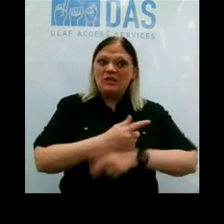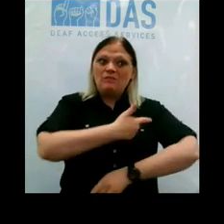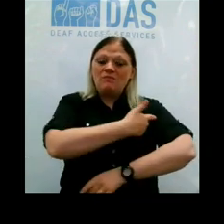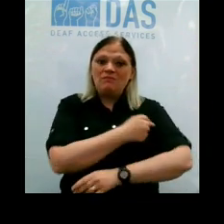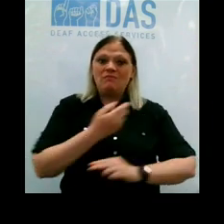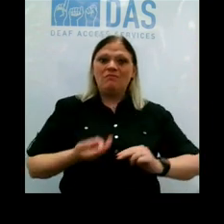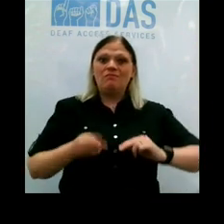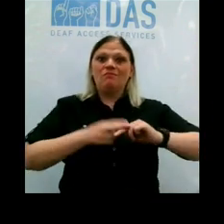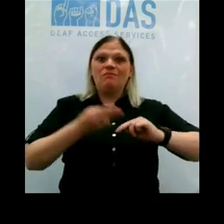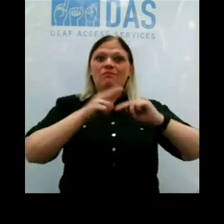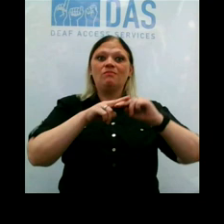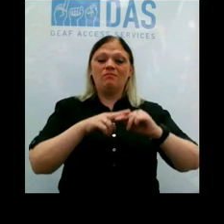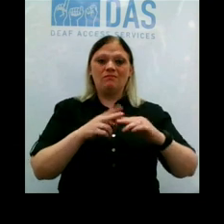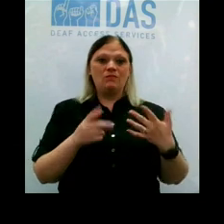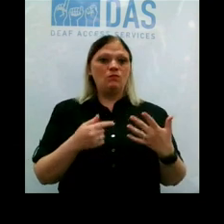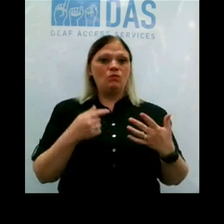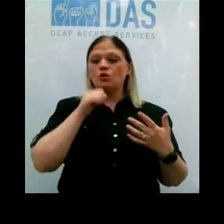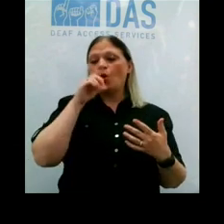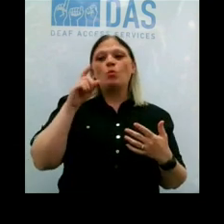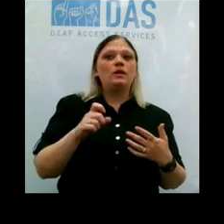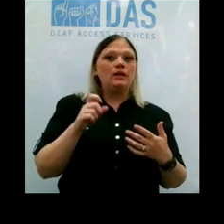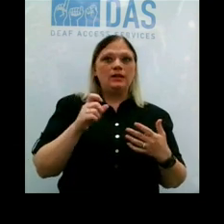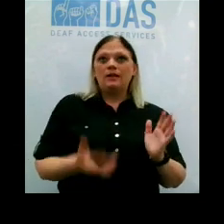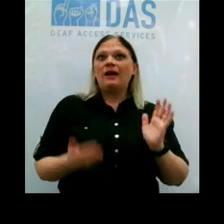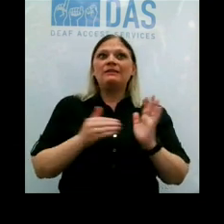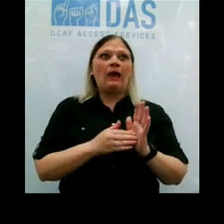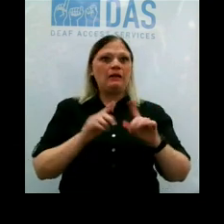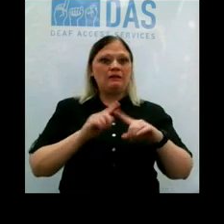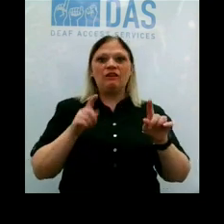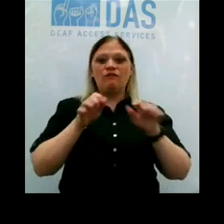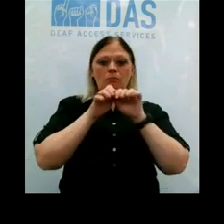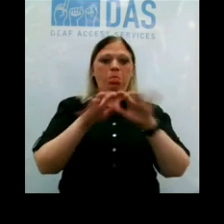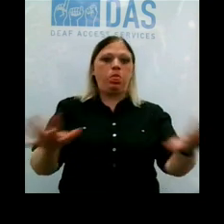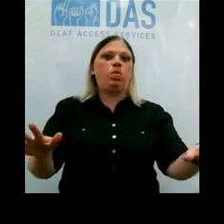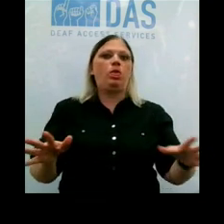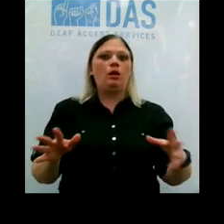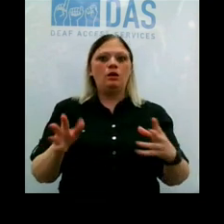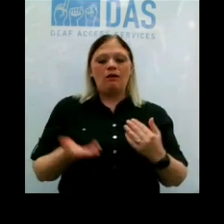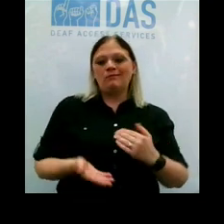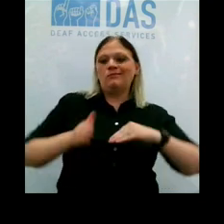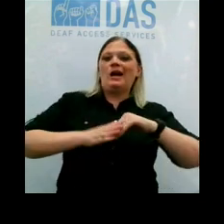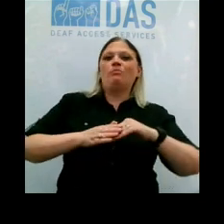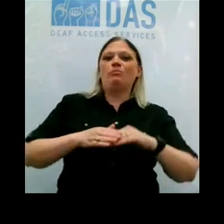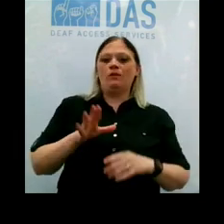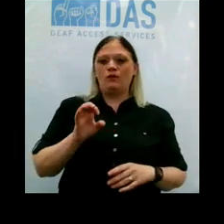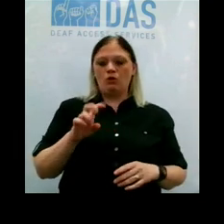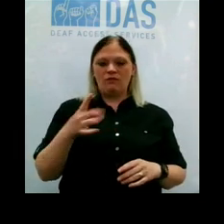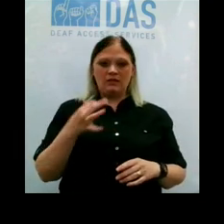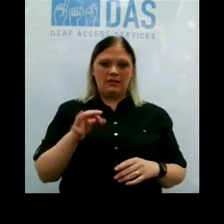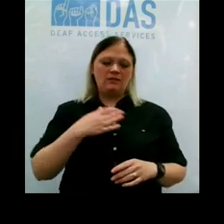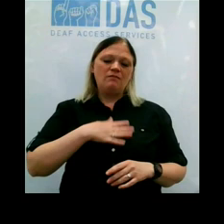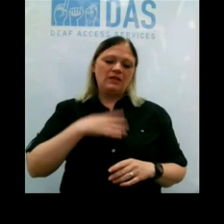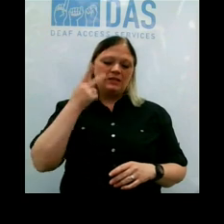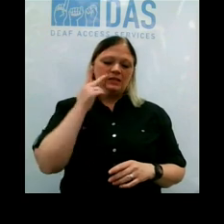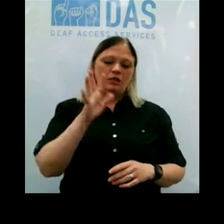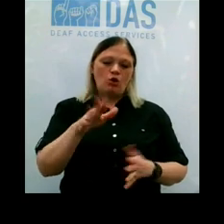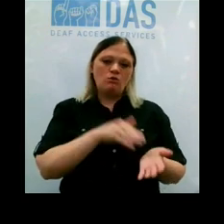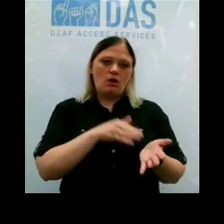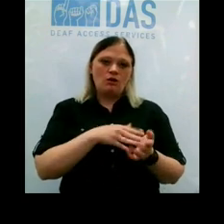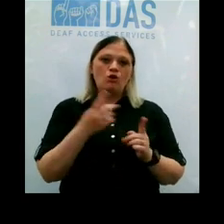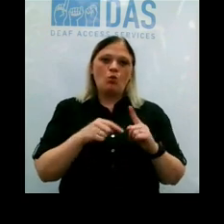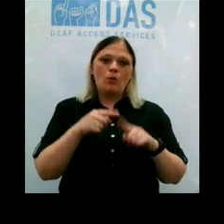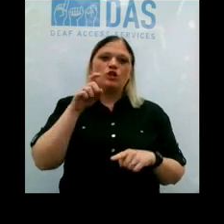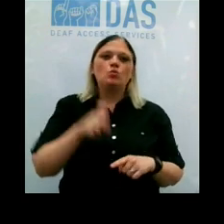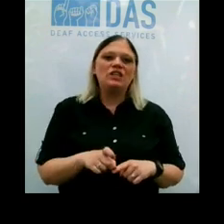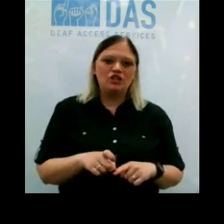because we do not need to have another outbreak in addition to COVID-19. So please see your health care provider when you